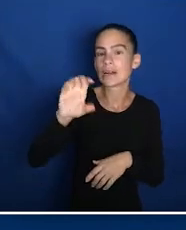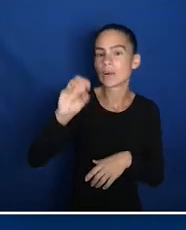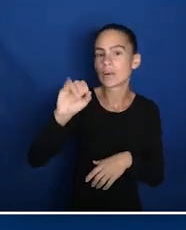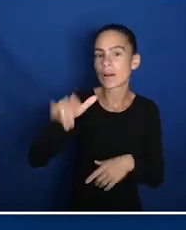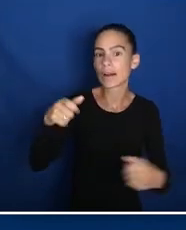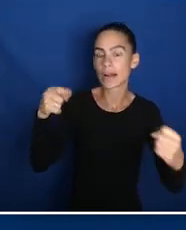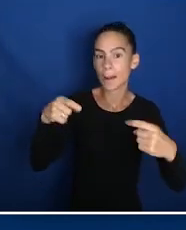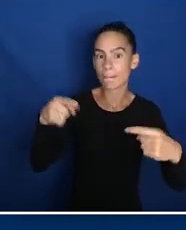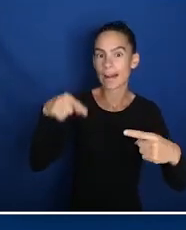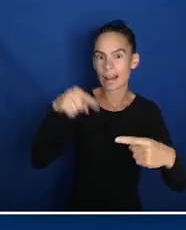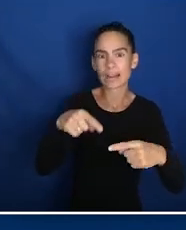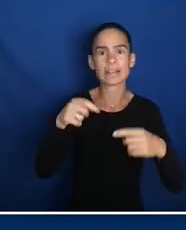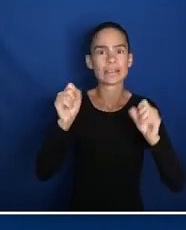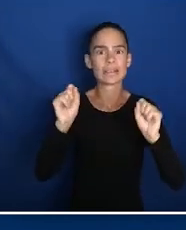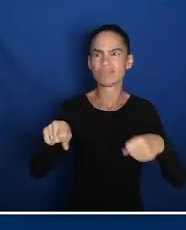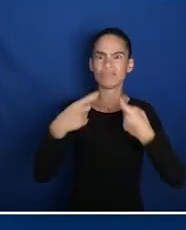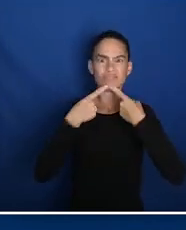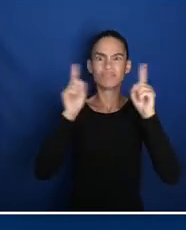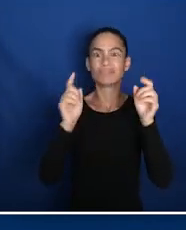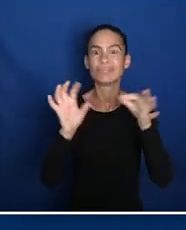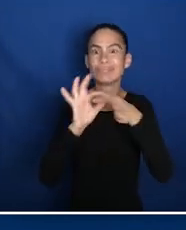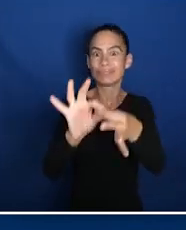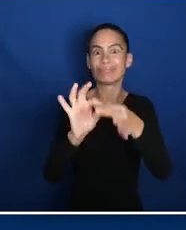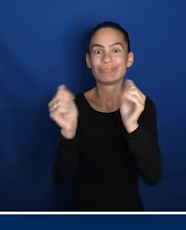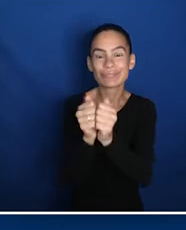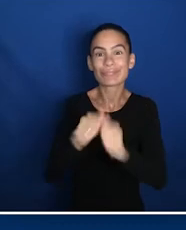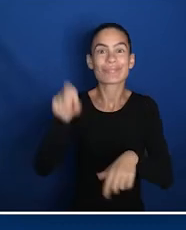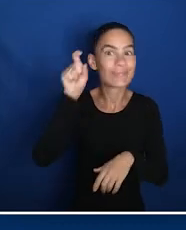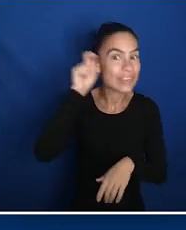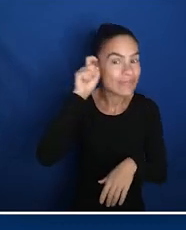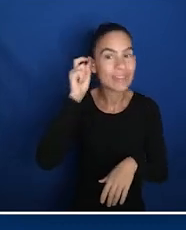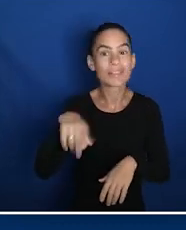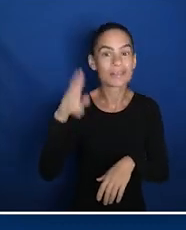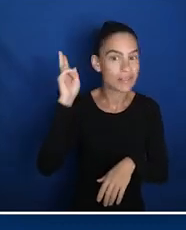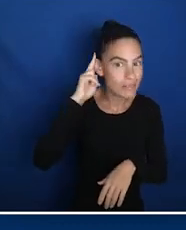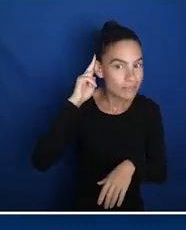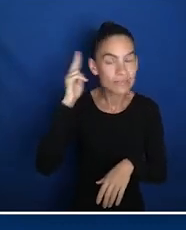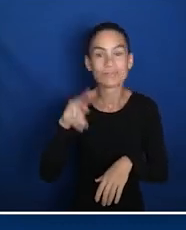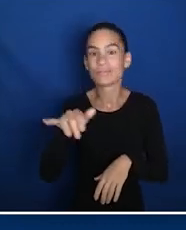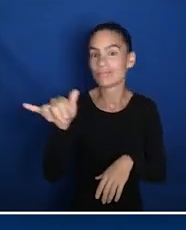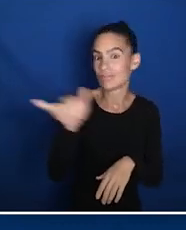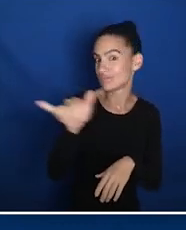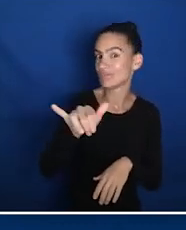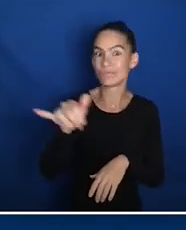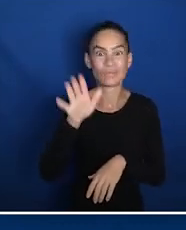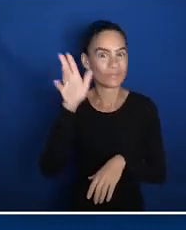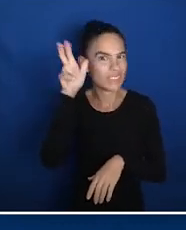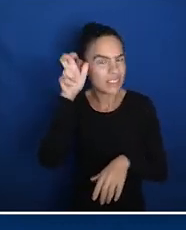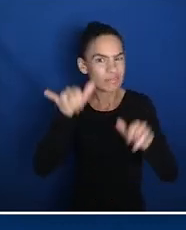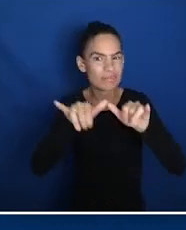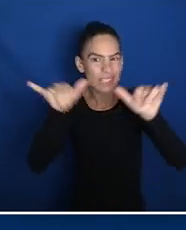coupling, a device that works with hearing aids and cochlear implants to couple with assistive listening devices, audio systems